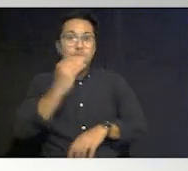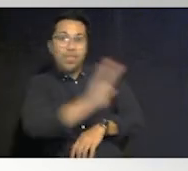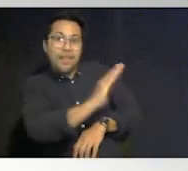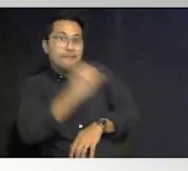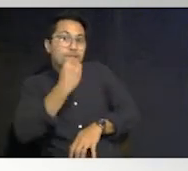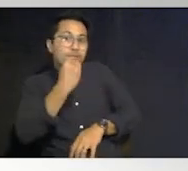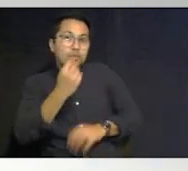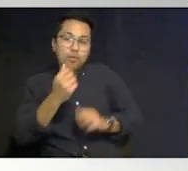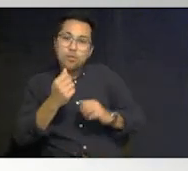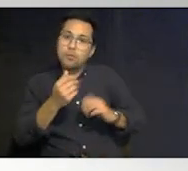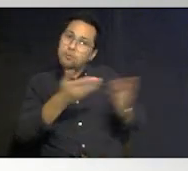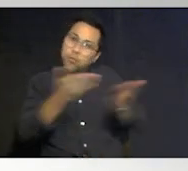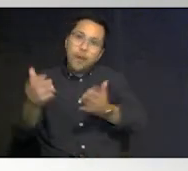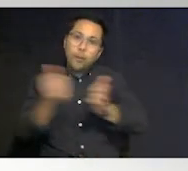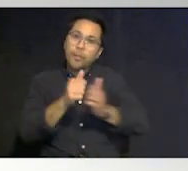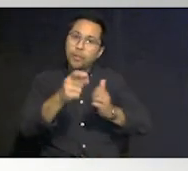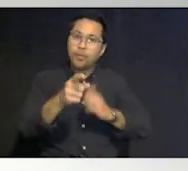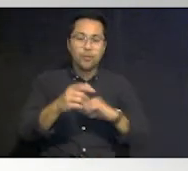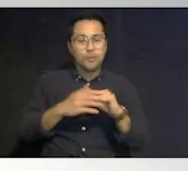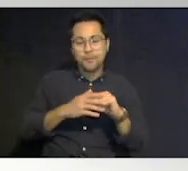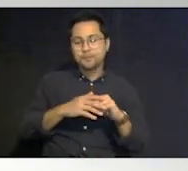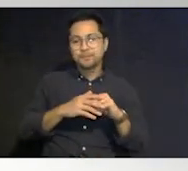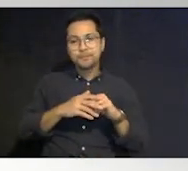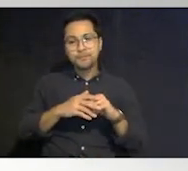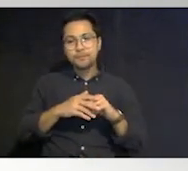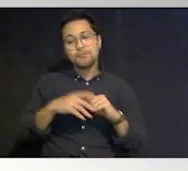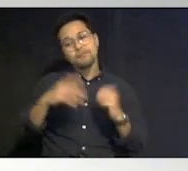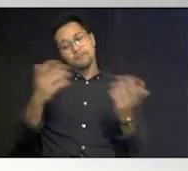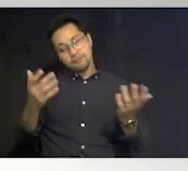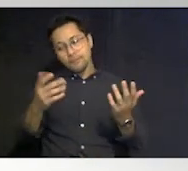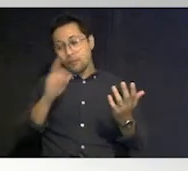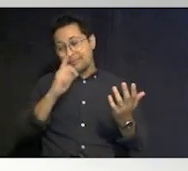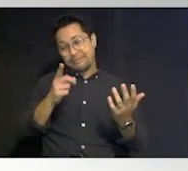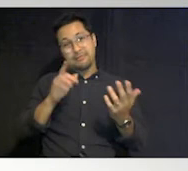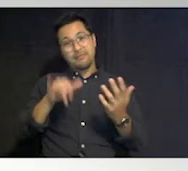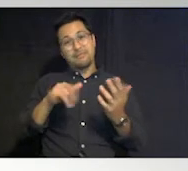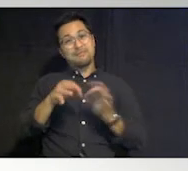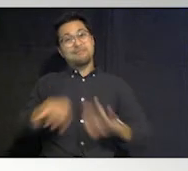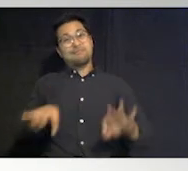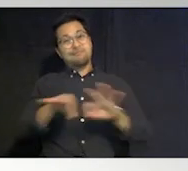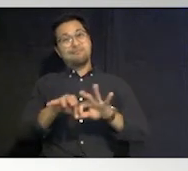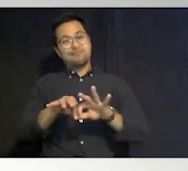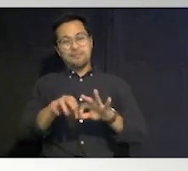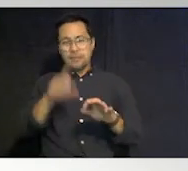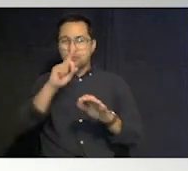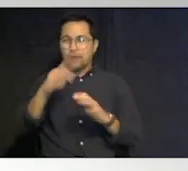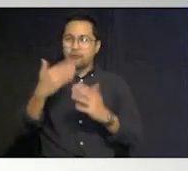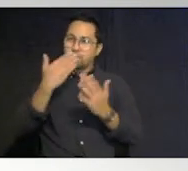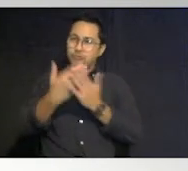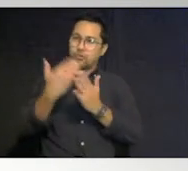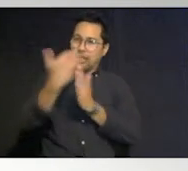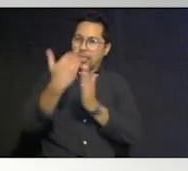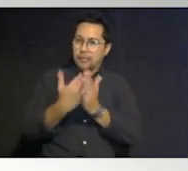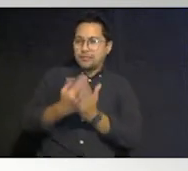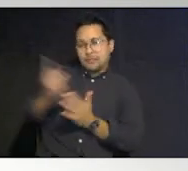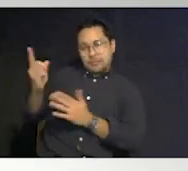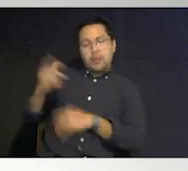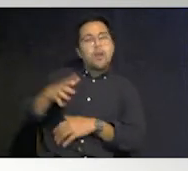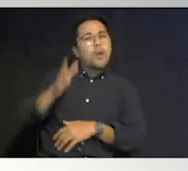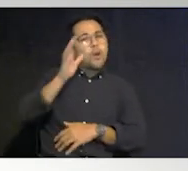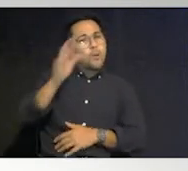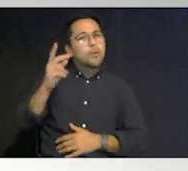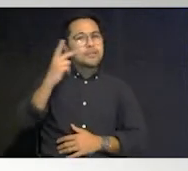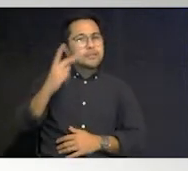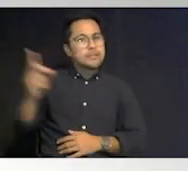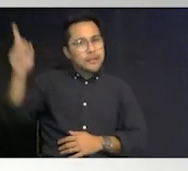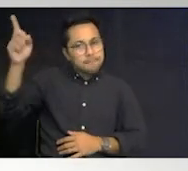or anything that they might need um and so and that's important and there's a good list there but you'll find these lists you know